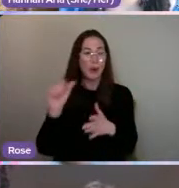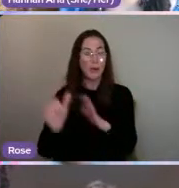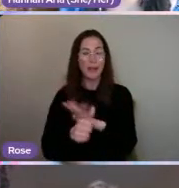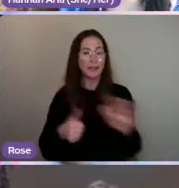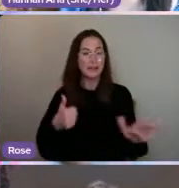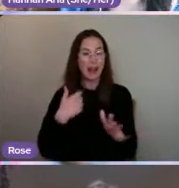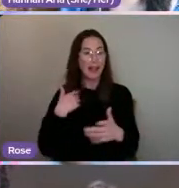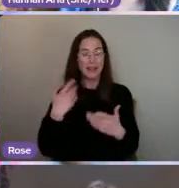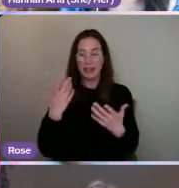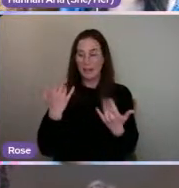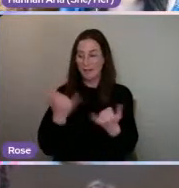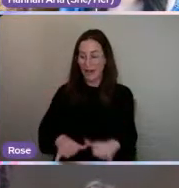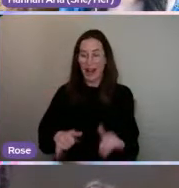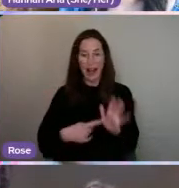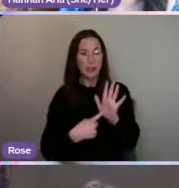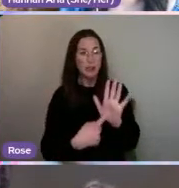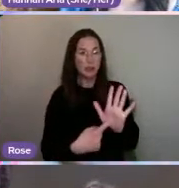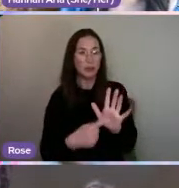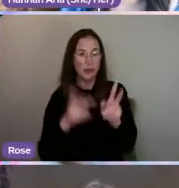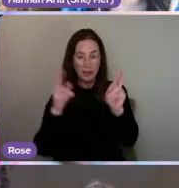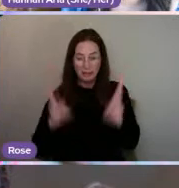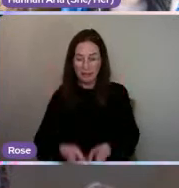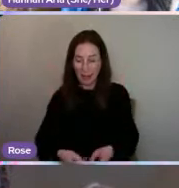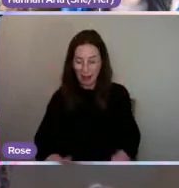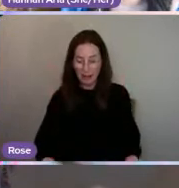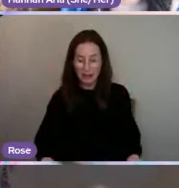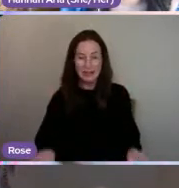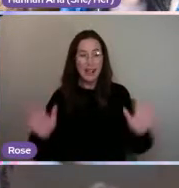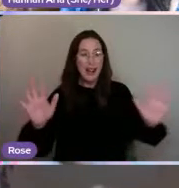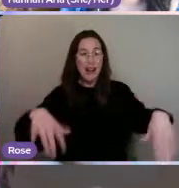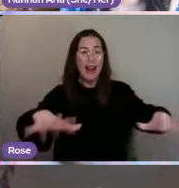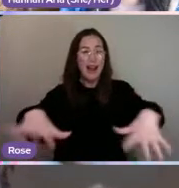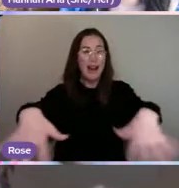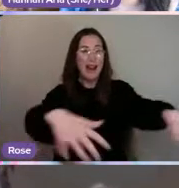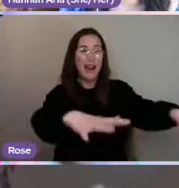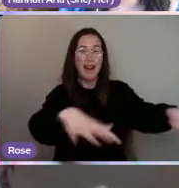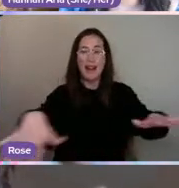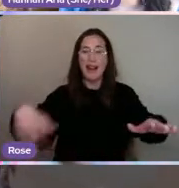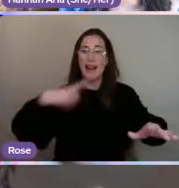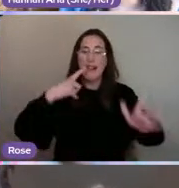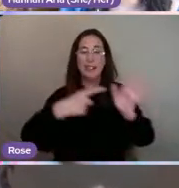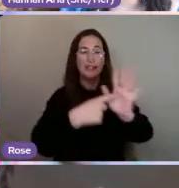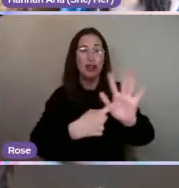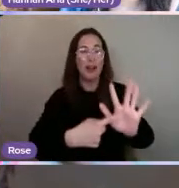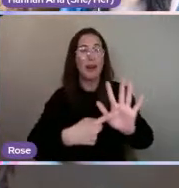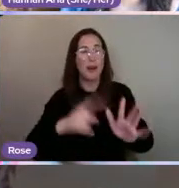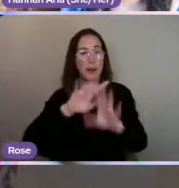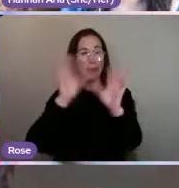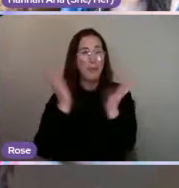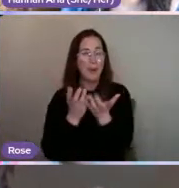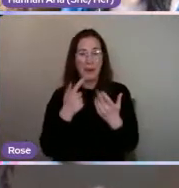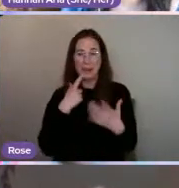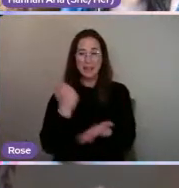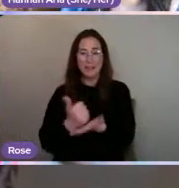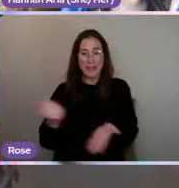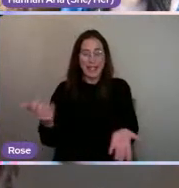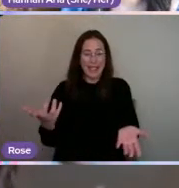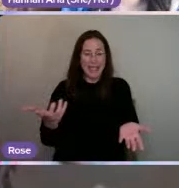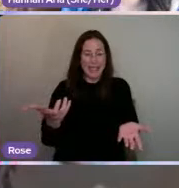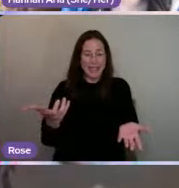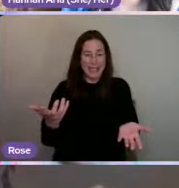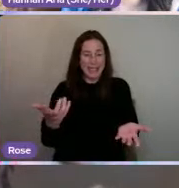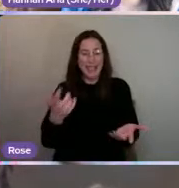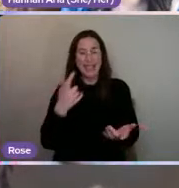even shown it. And they just, I just want to tell them, show the world what you've got. You know, it's just so amazing. And it's come